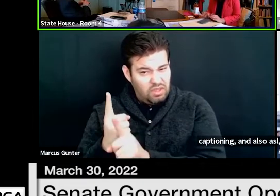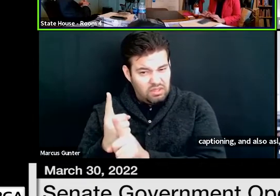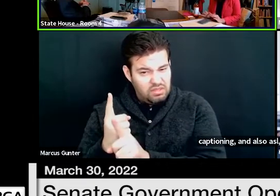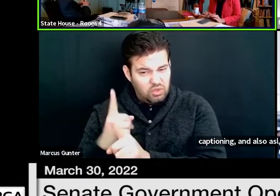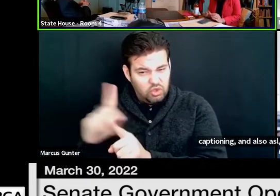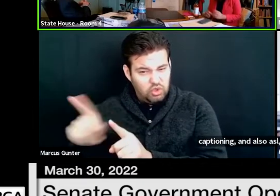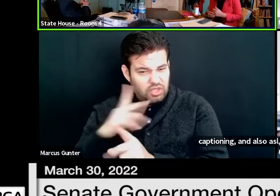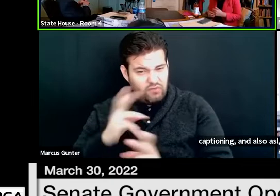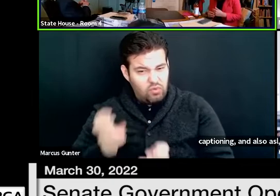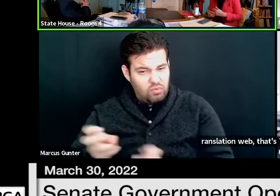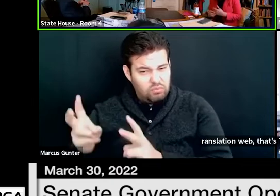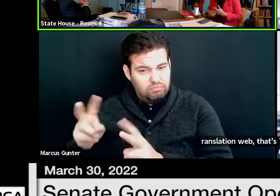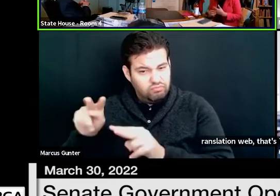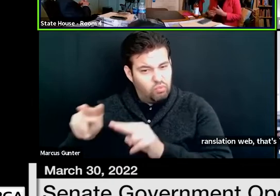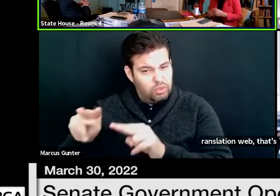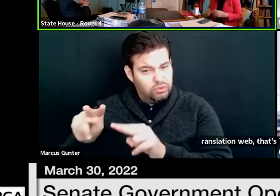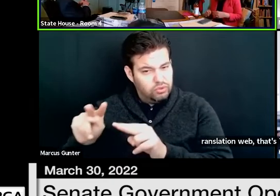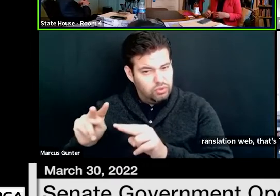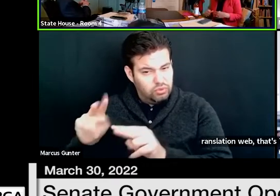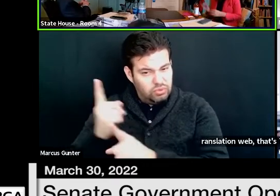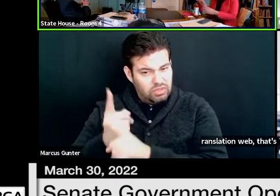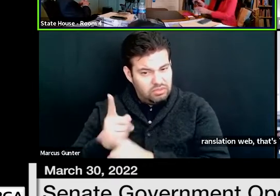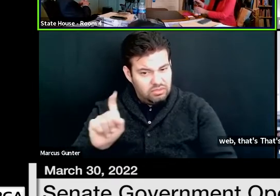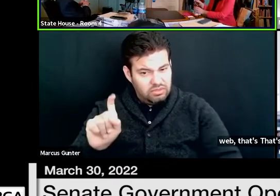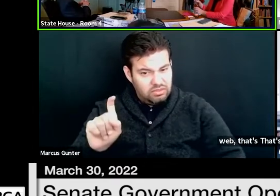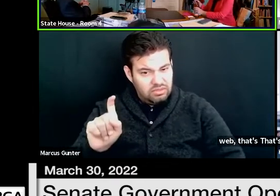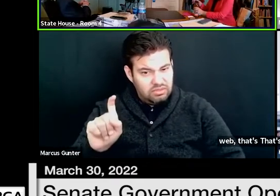just have to be on top of it and submit it.